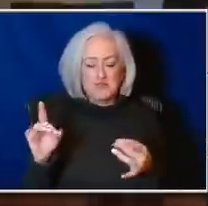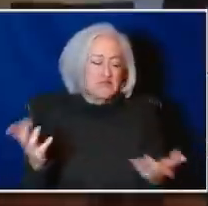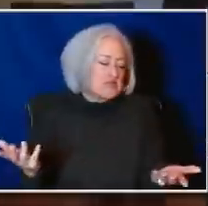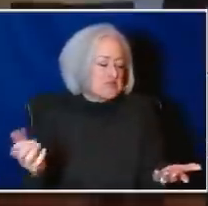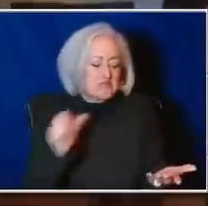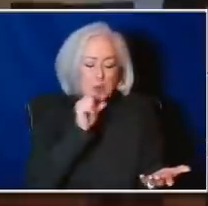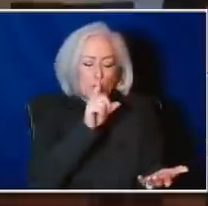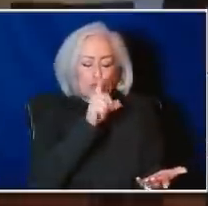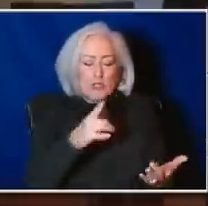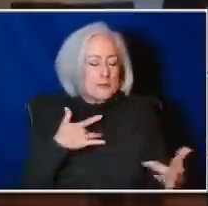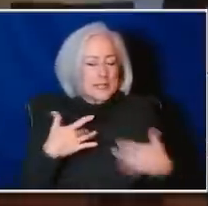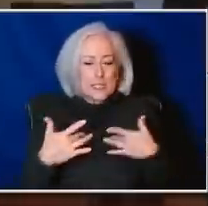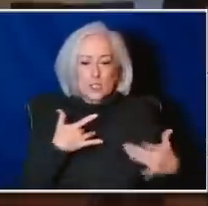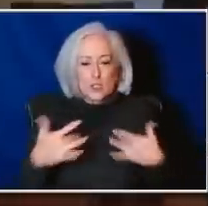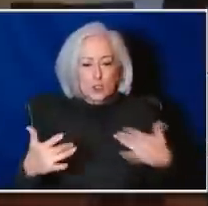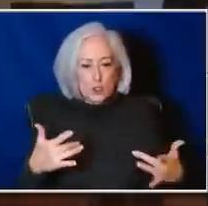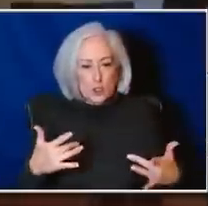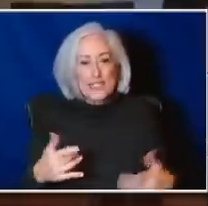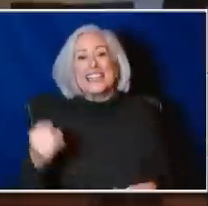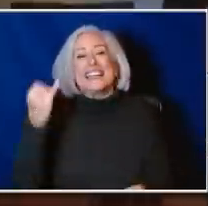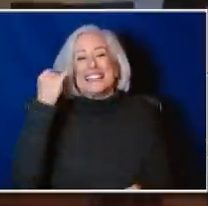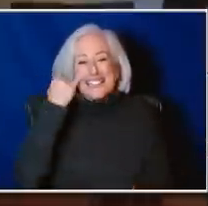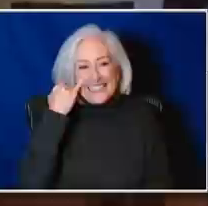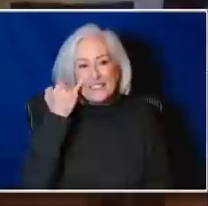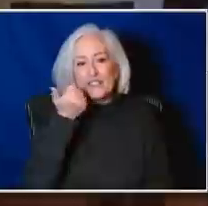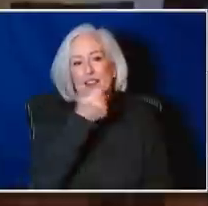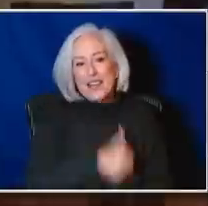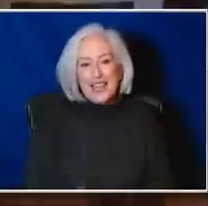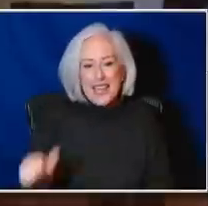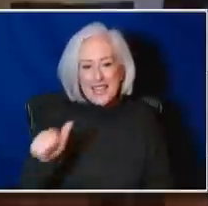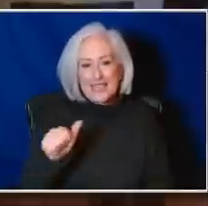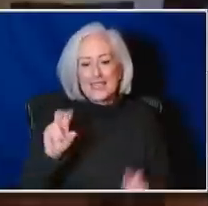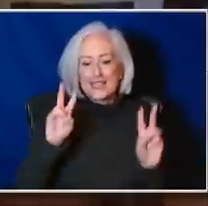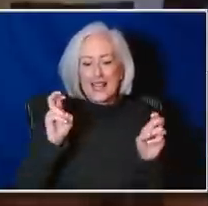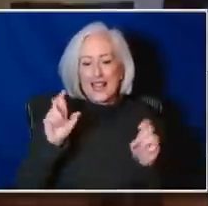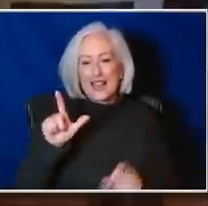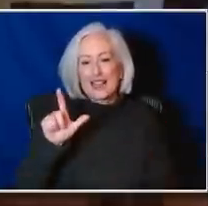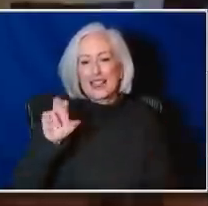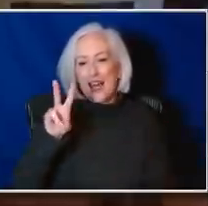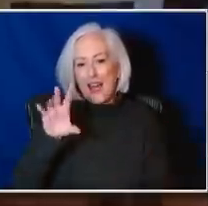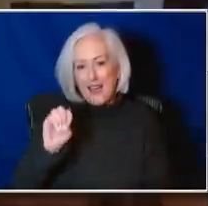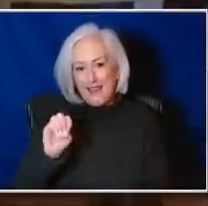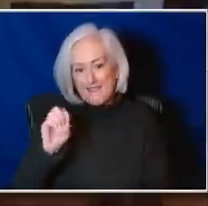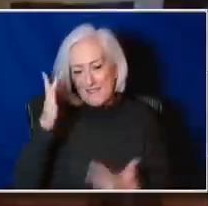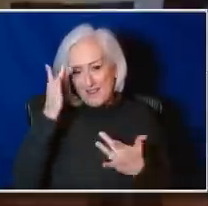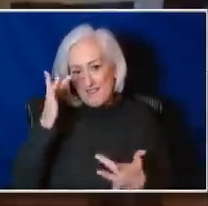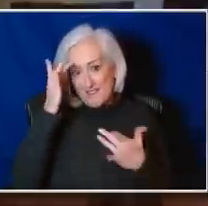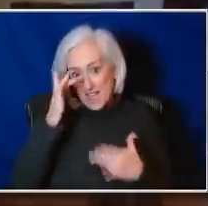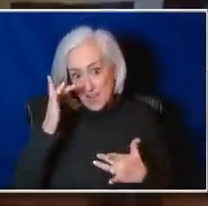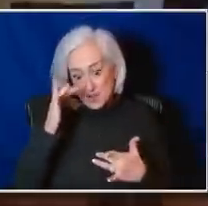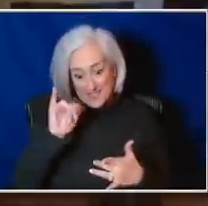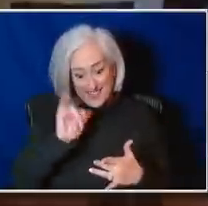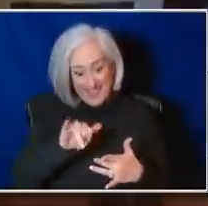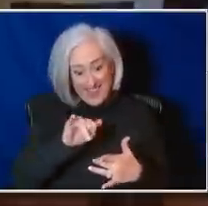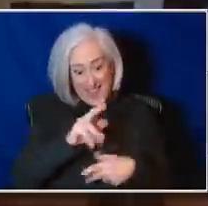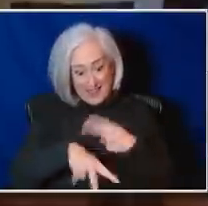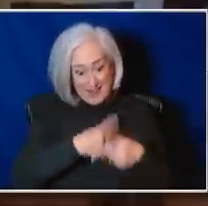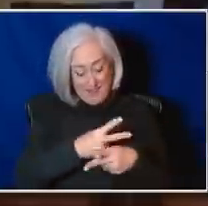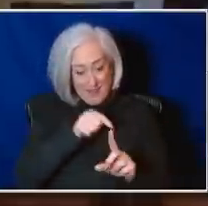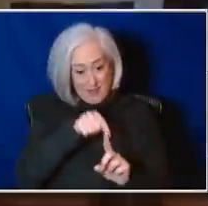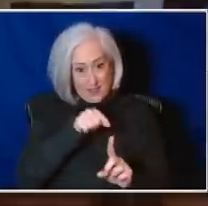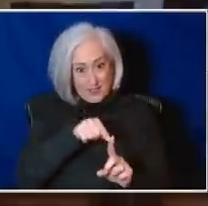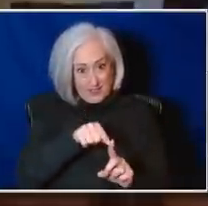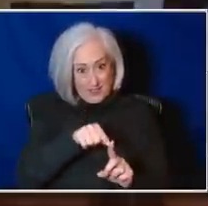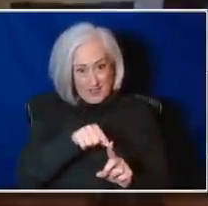is if there's actually any live virus, that viral load or titer is